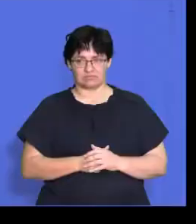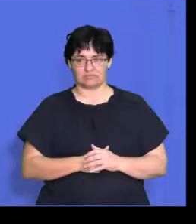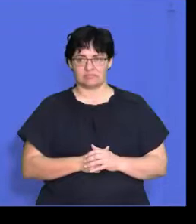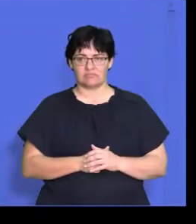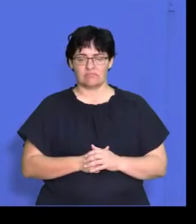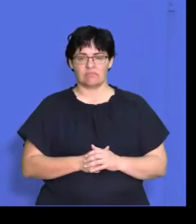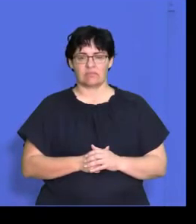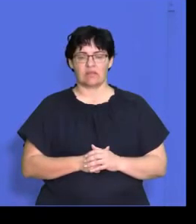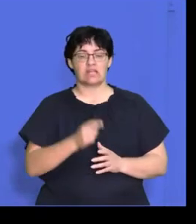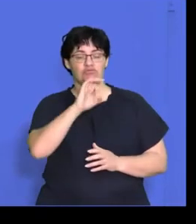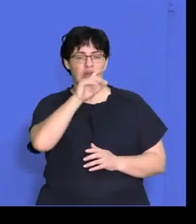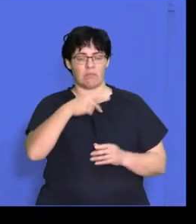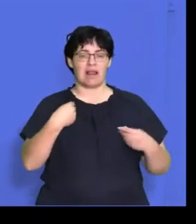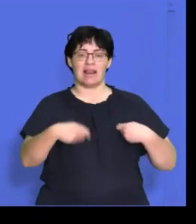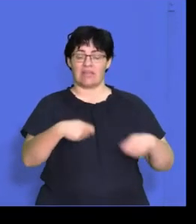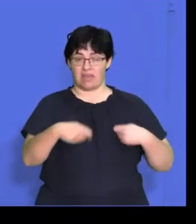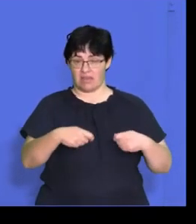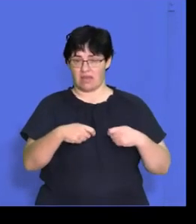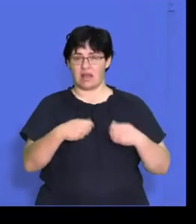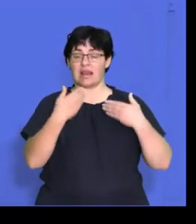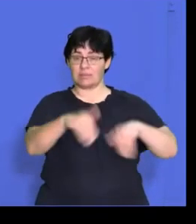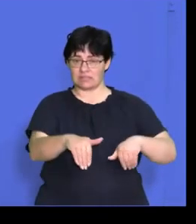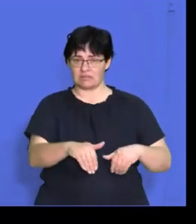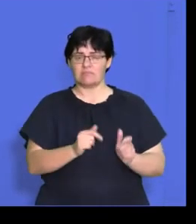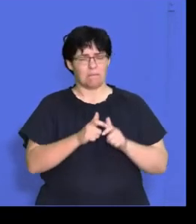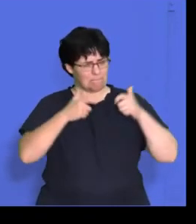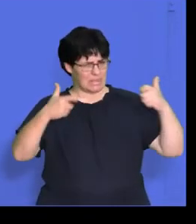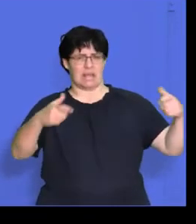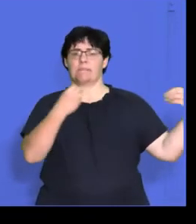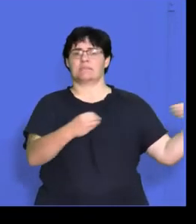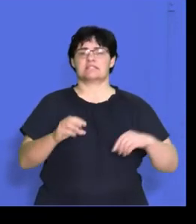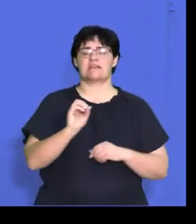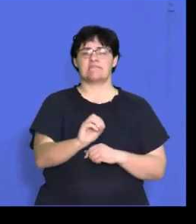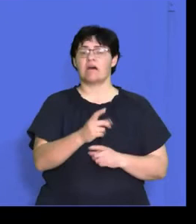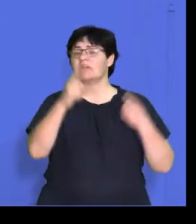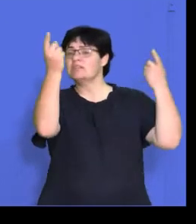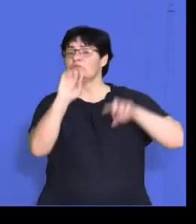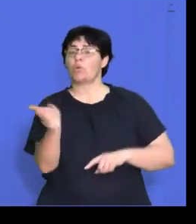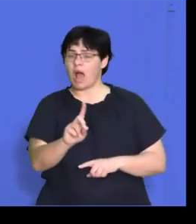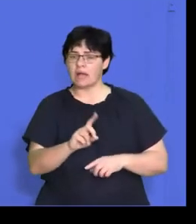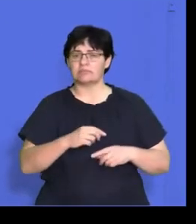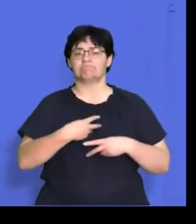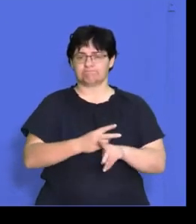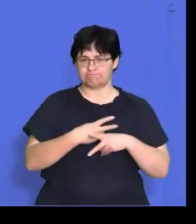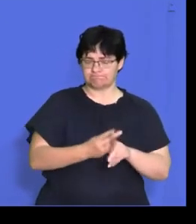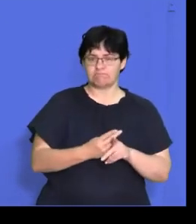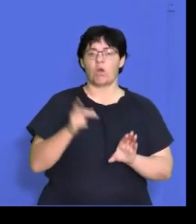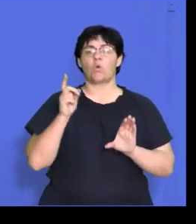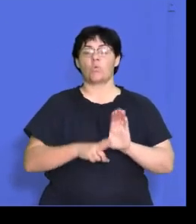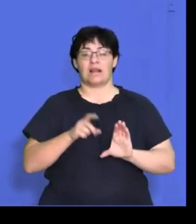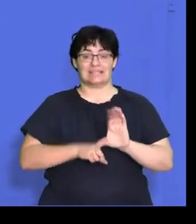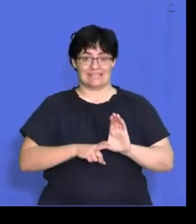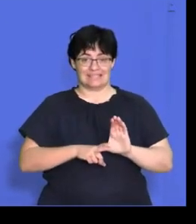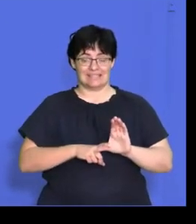So Straight On Leather is Limited is a large business that specializes in the manufacturing of quality